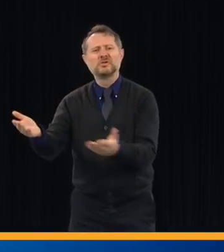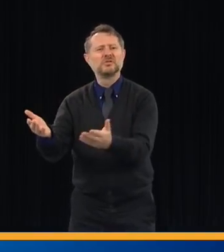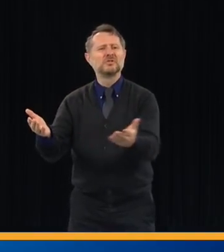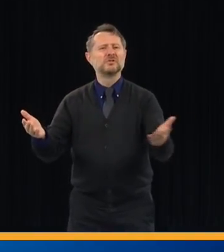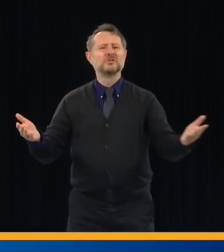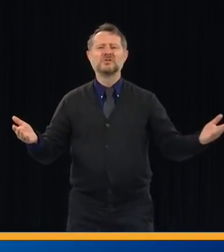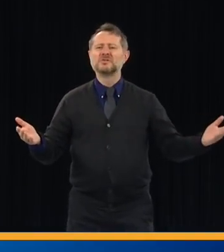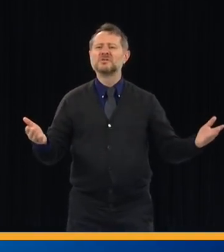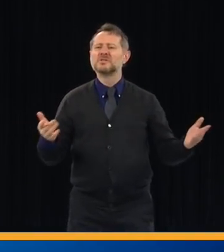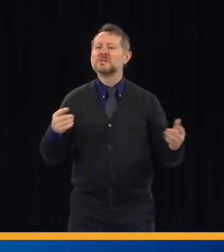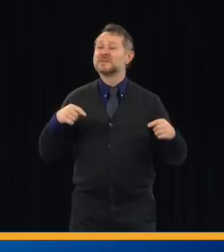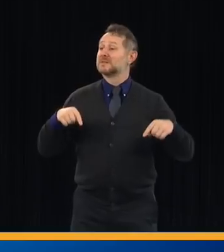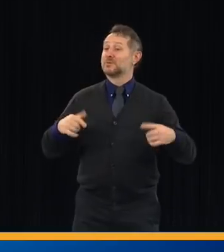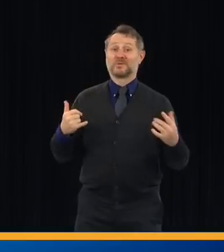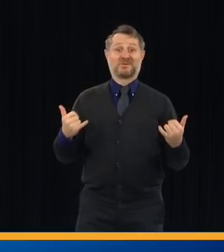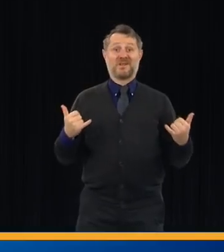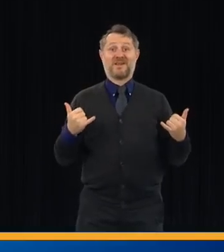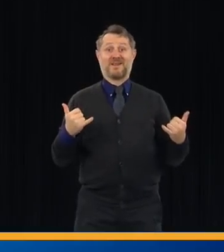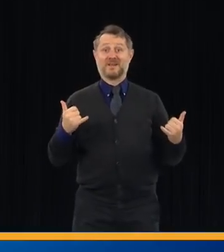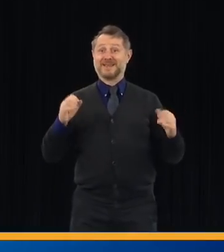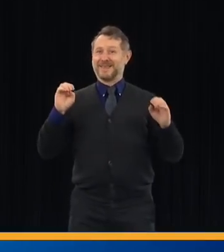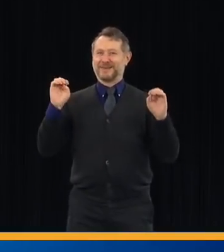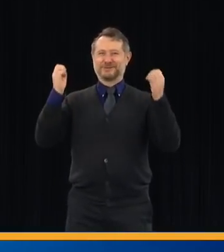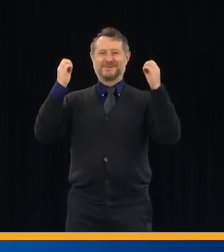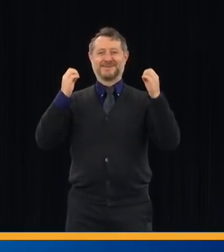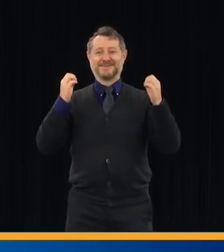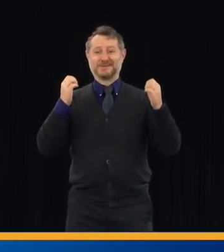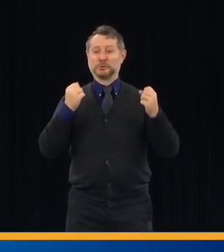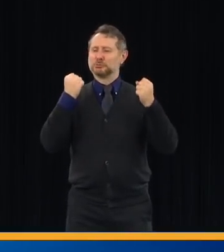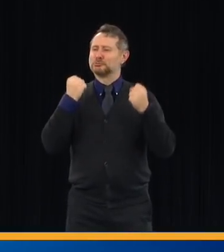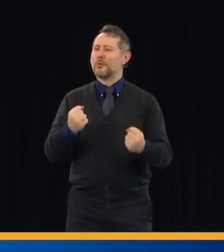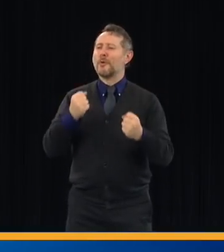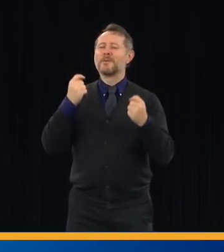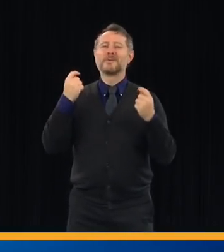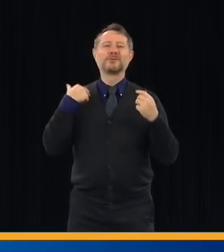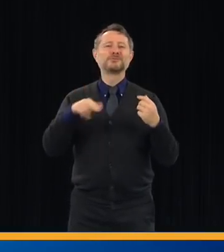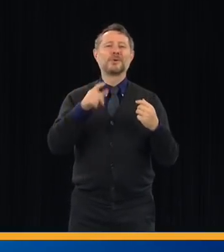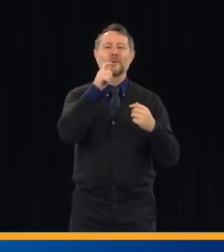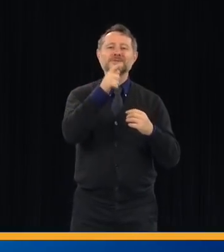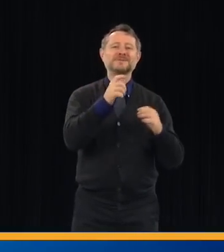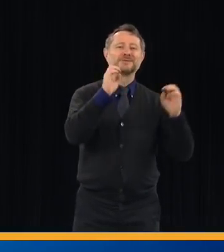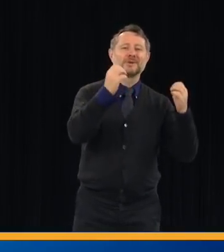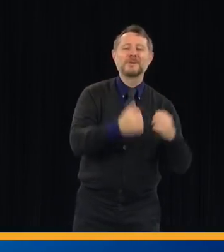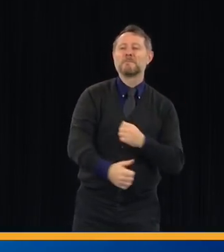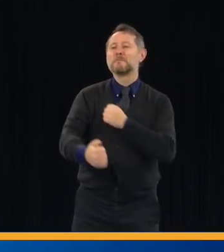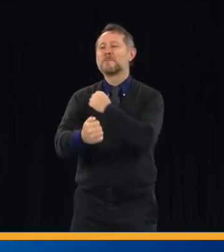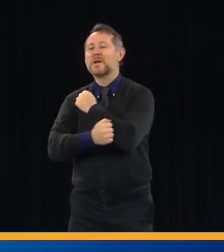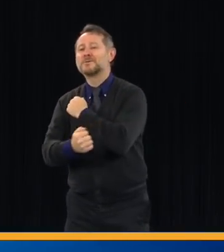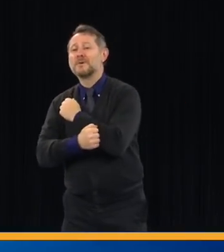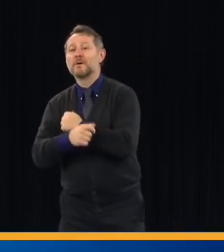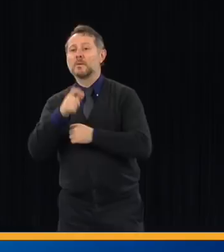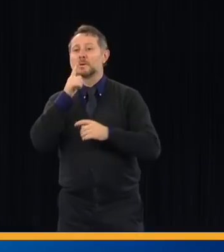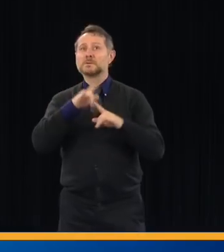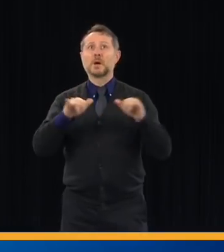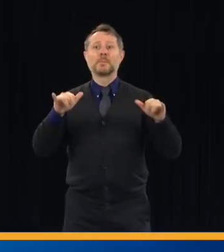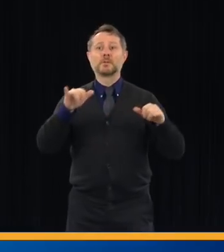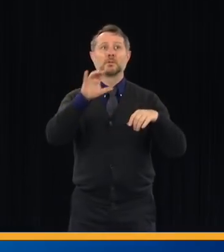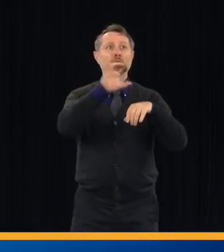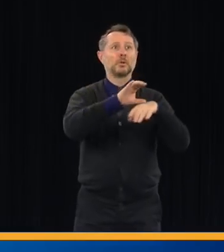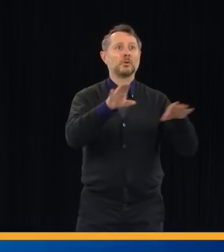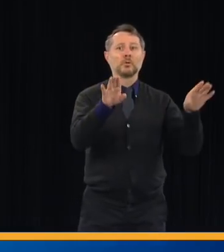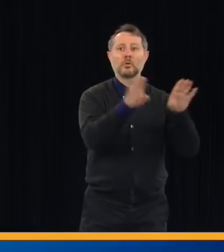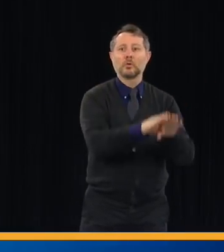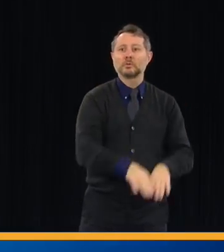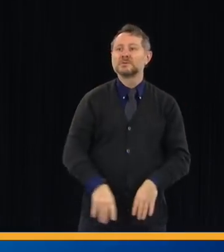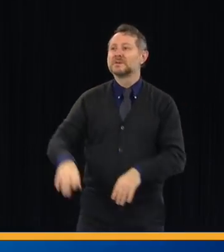state and in this nation is a high religious holiday, which is already distorted because we have churches closed, we have temples closed.